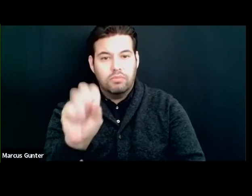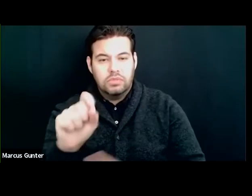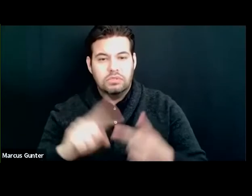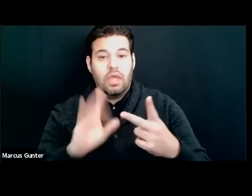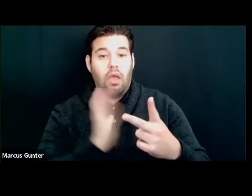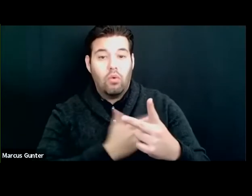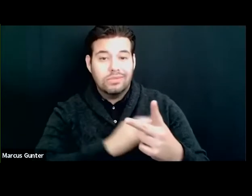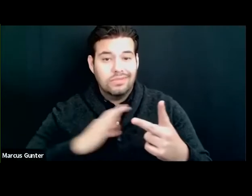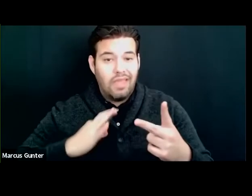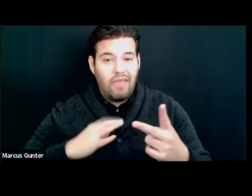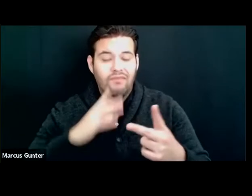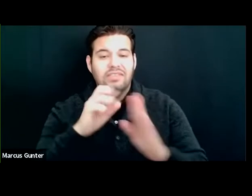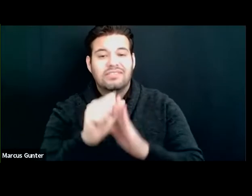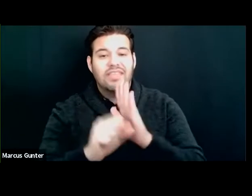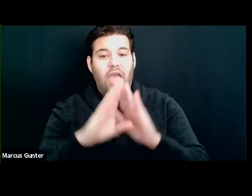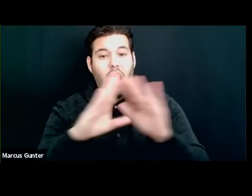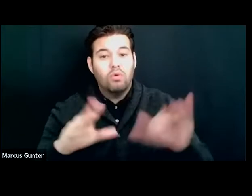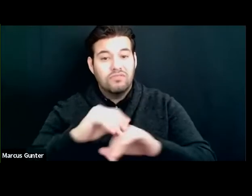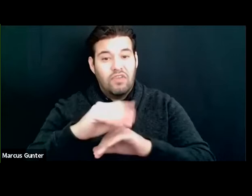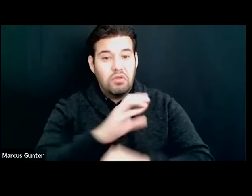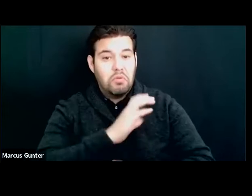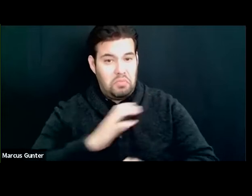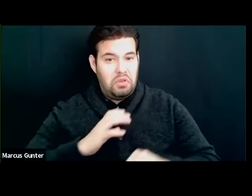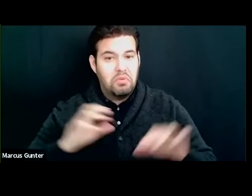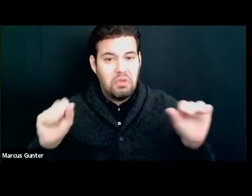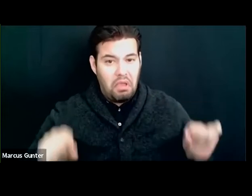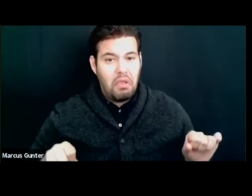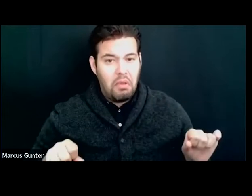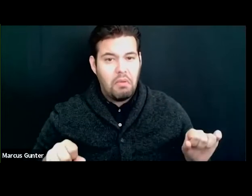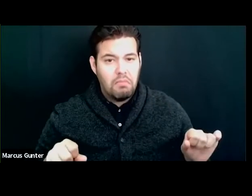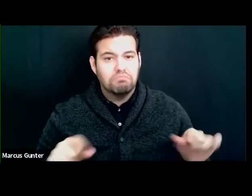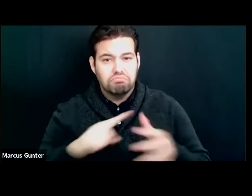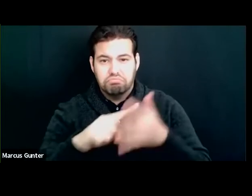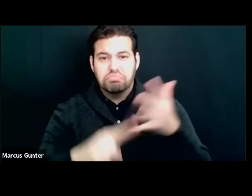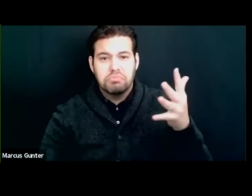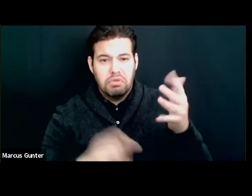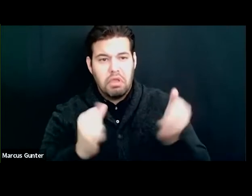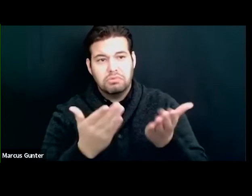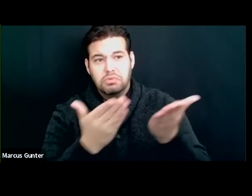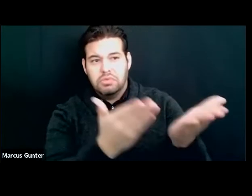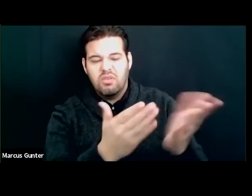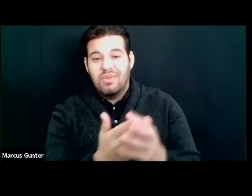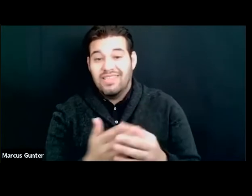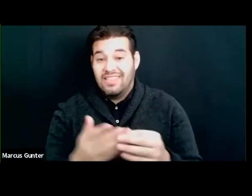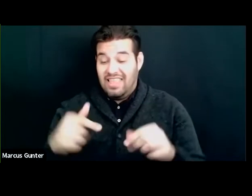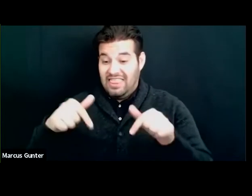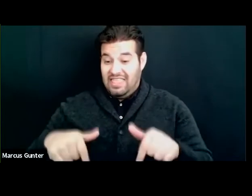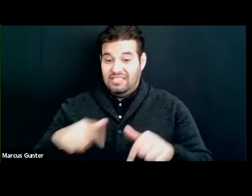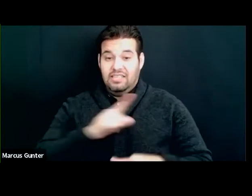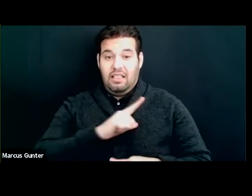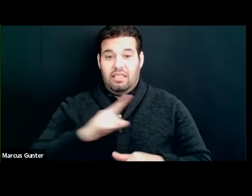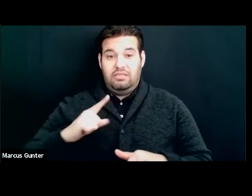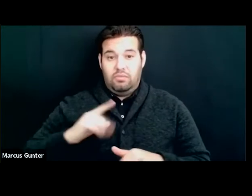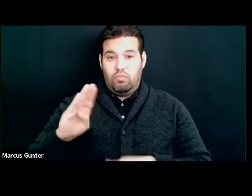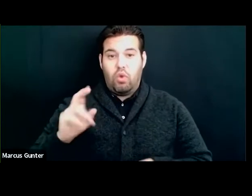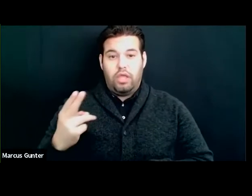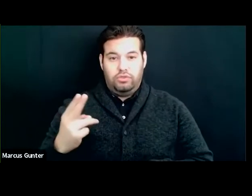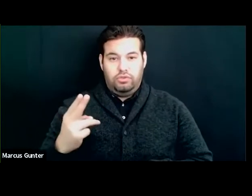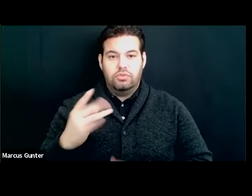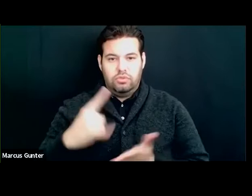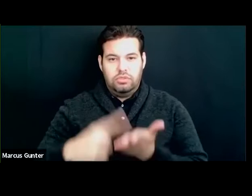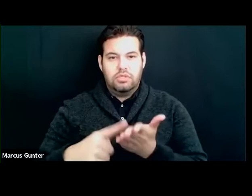advisory committee. So, this is, this is the legislative branch. That's what we're talking about right now.